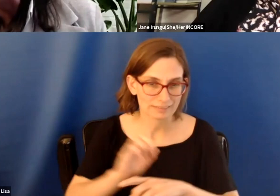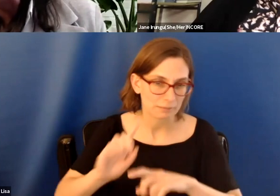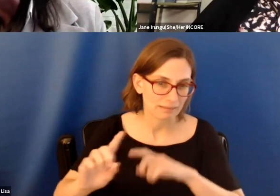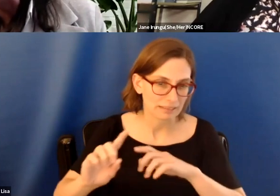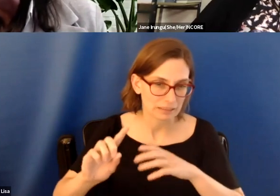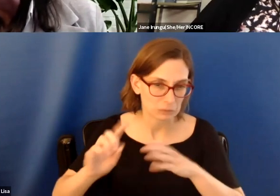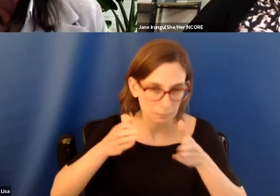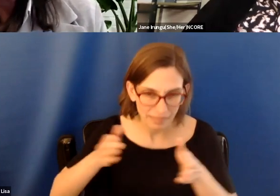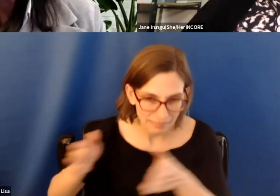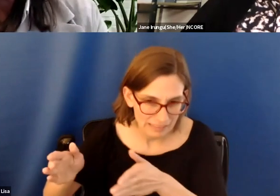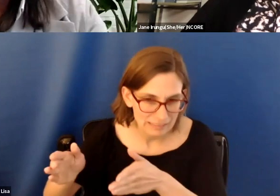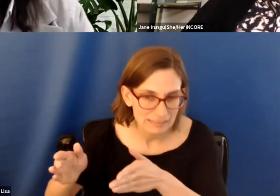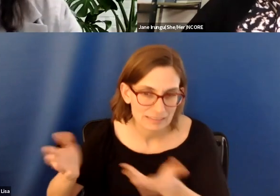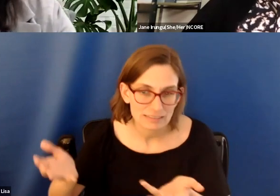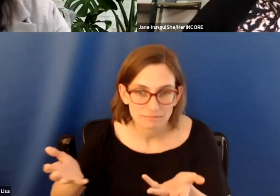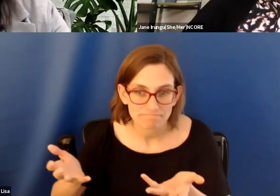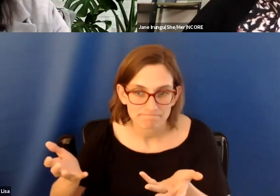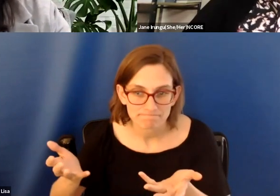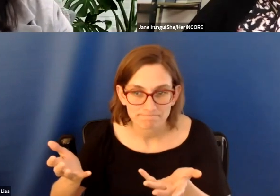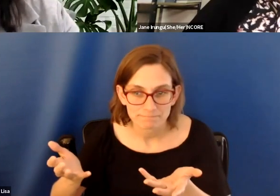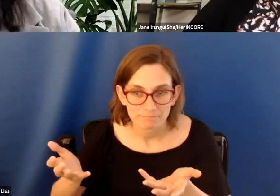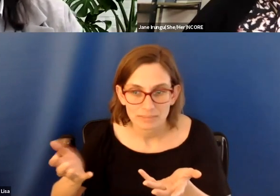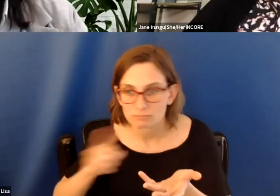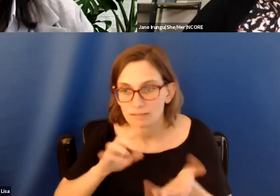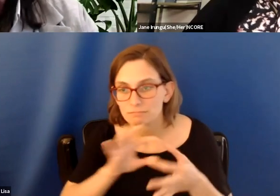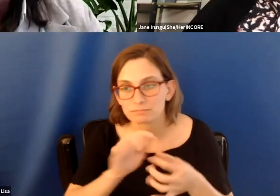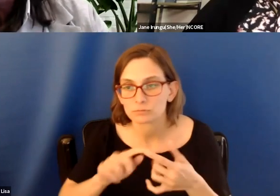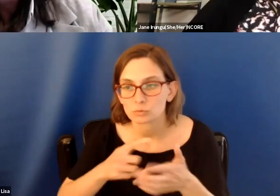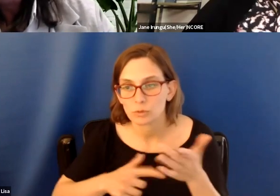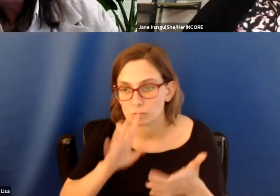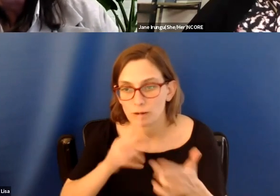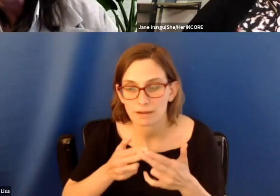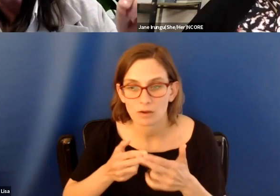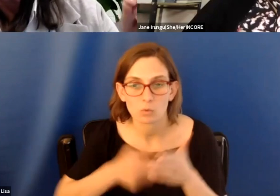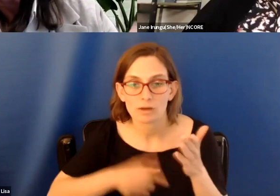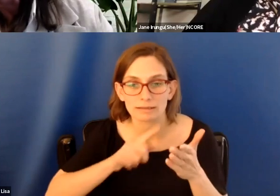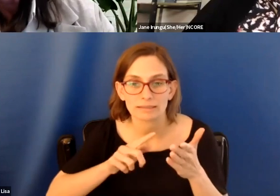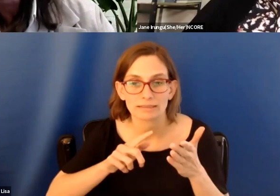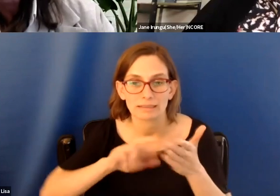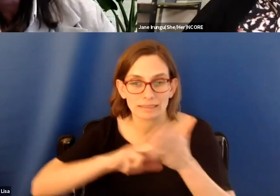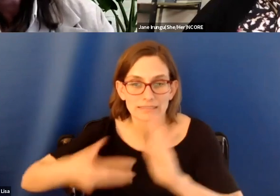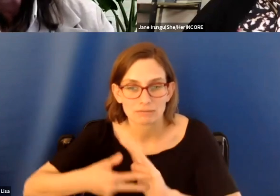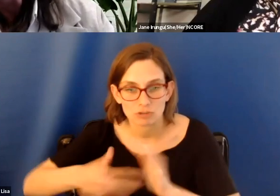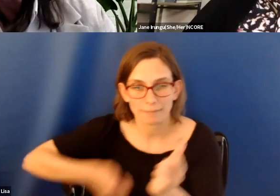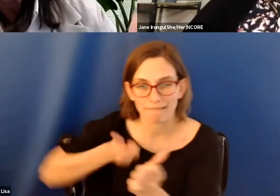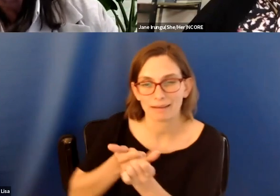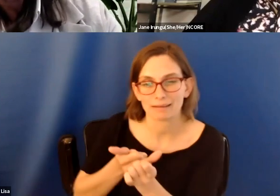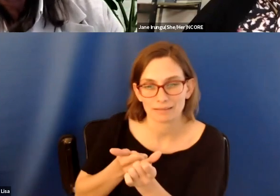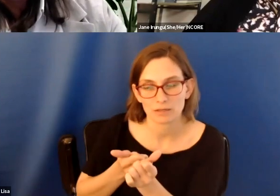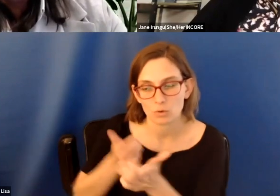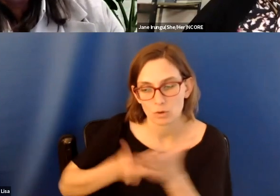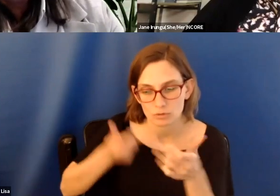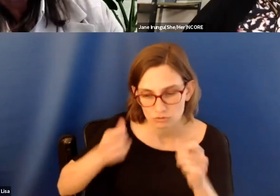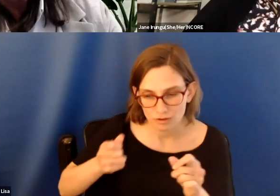um, it, it kind of comes back to what we just talked about. Like, what is the intentionality behind it, right? What are we seeking to do? What